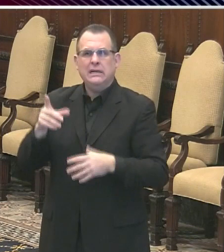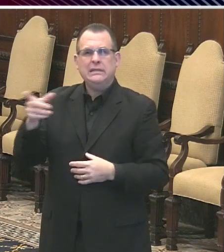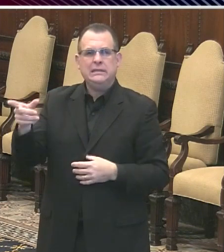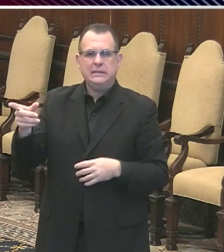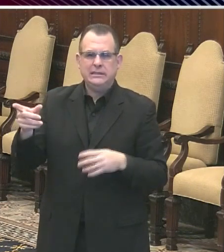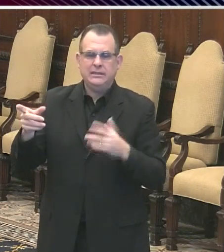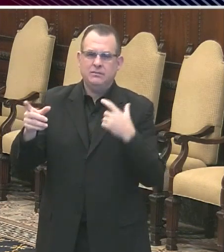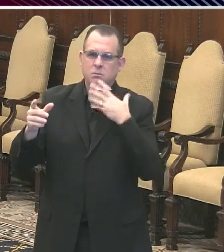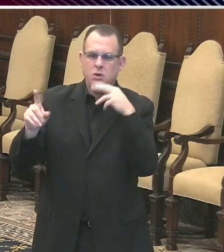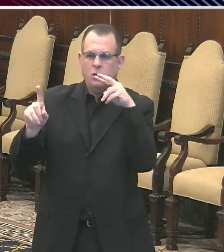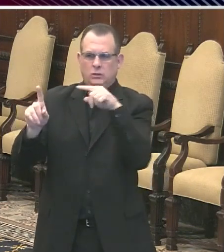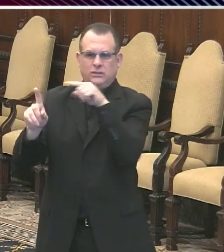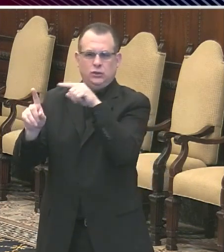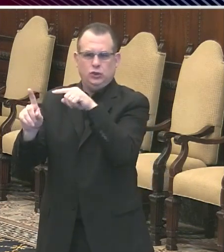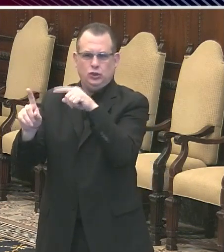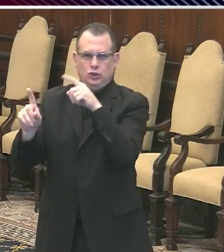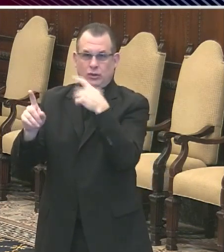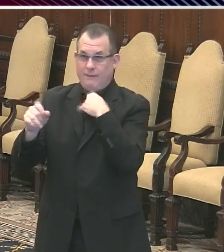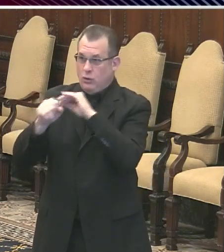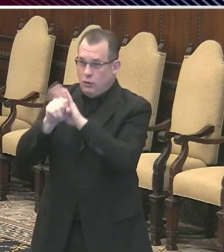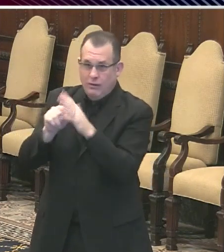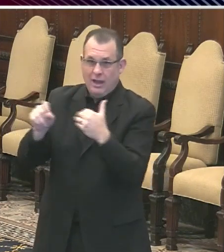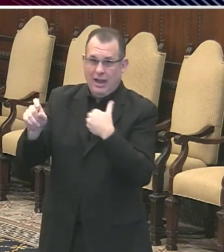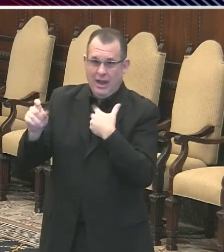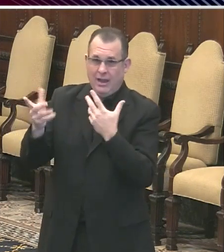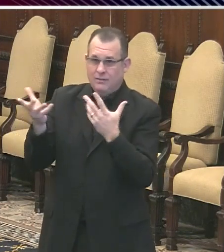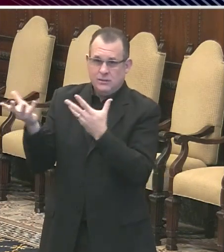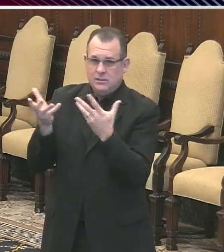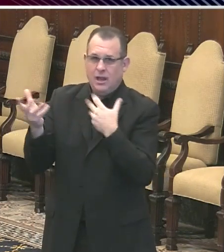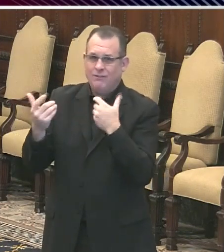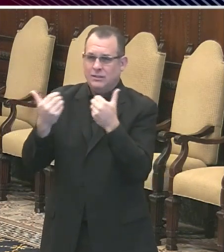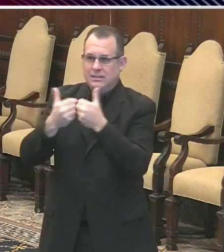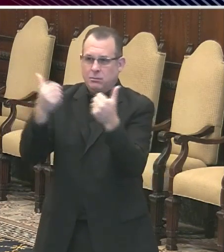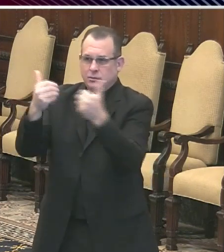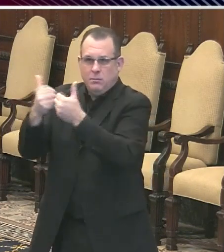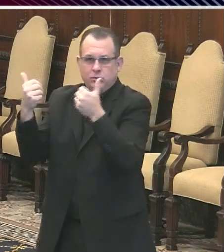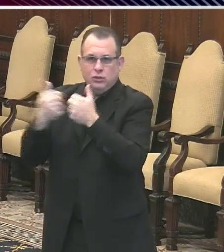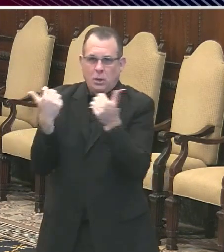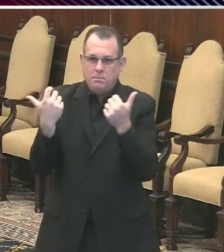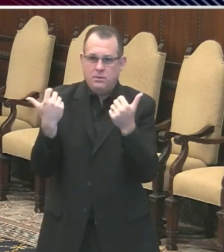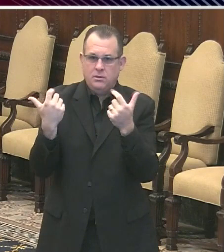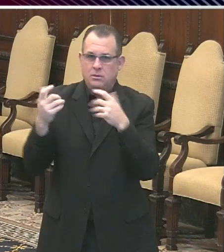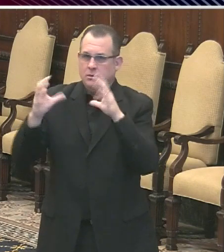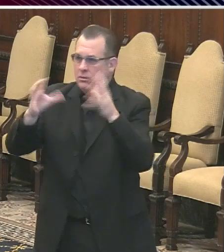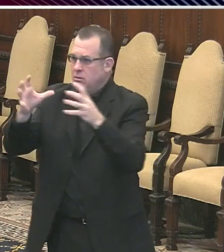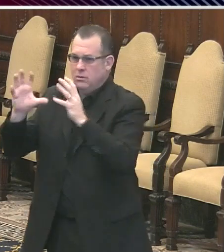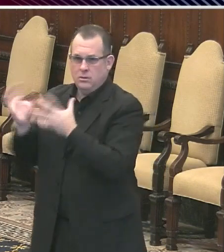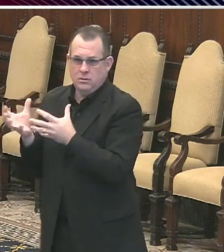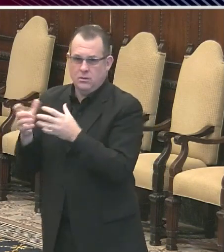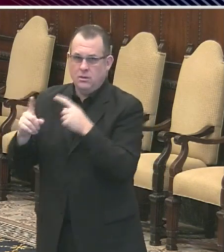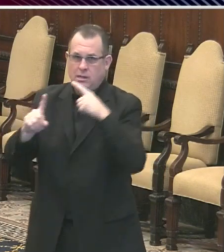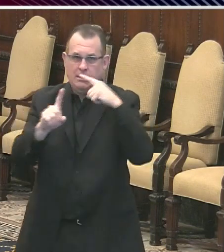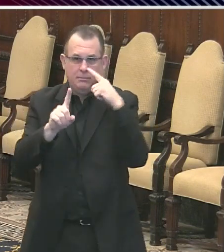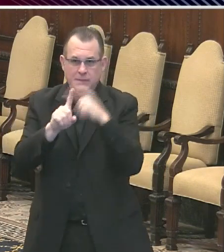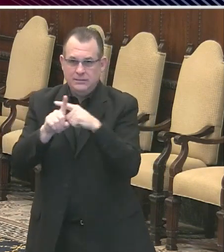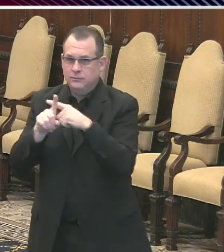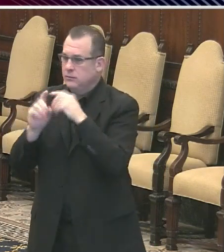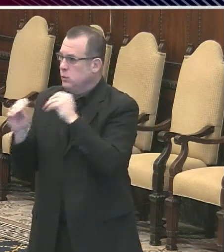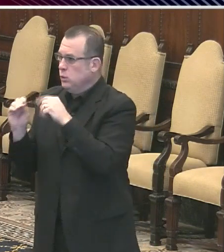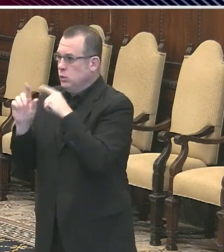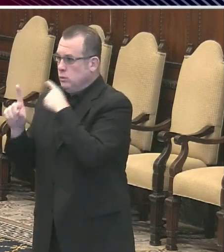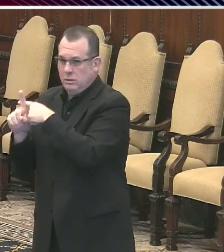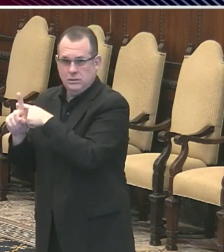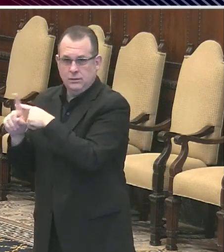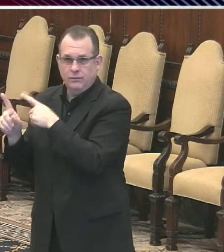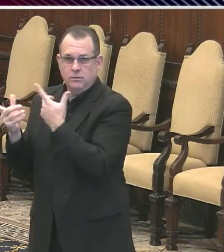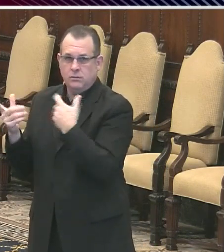who doesn't, we can separate out the people with infection from those who don't so that we don't pass the infection from those who are positive or those who are negative. Next would be healthcare